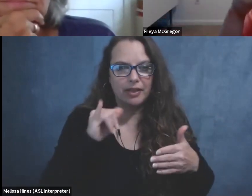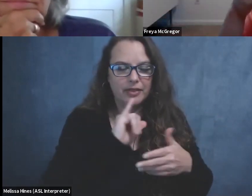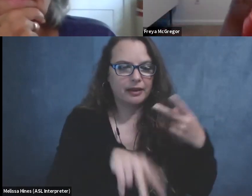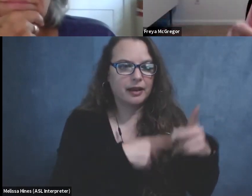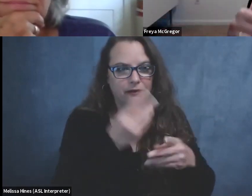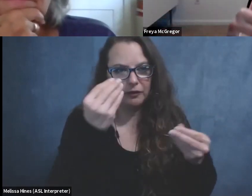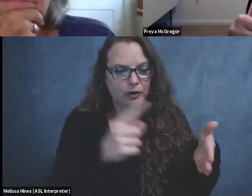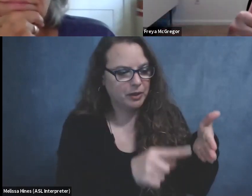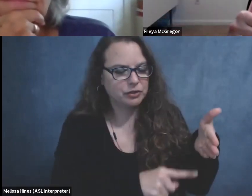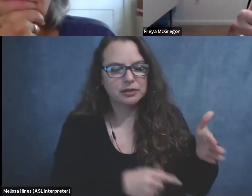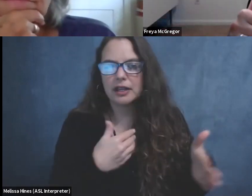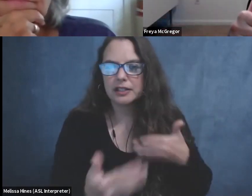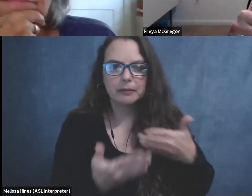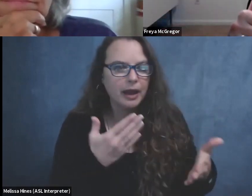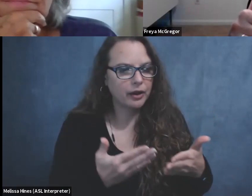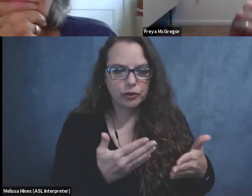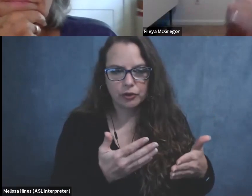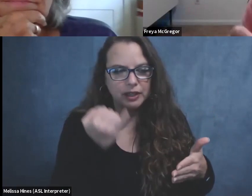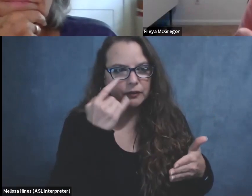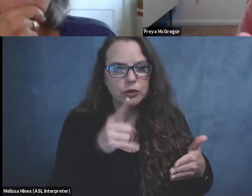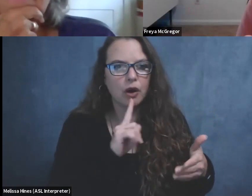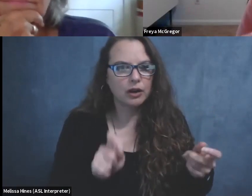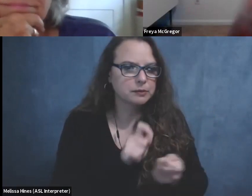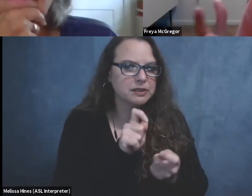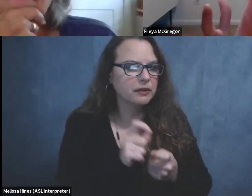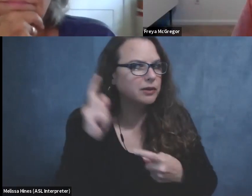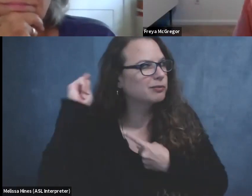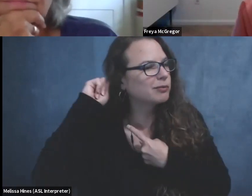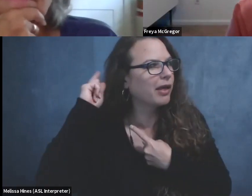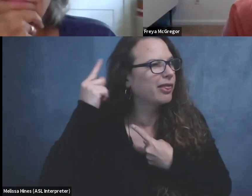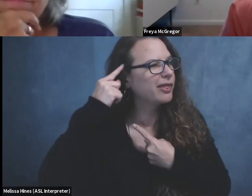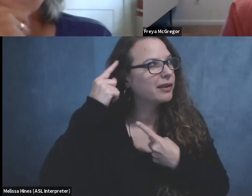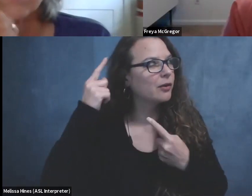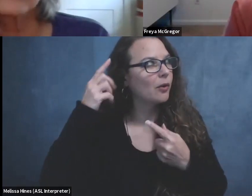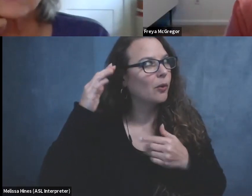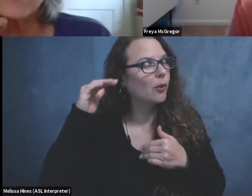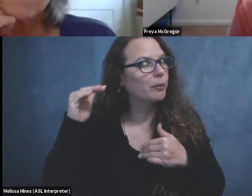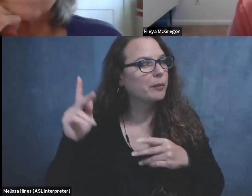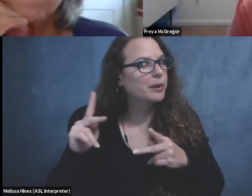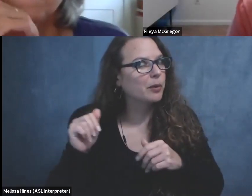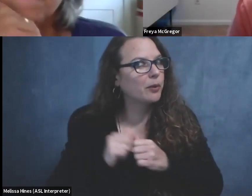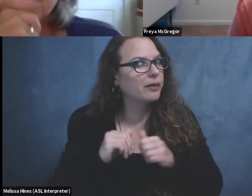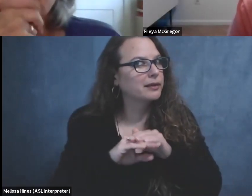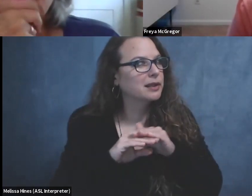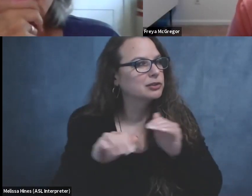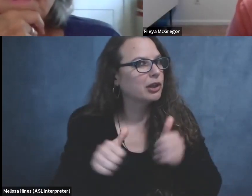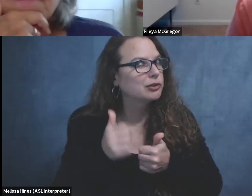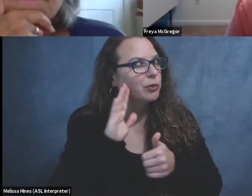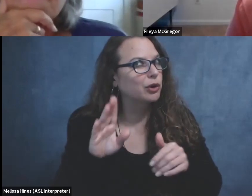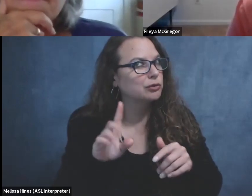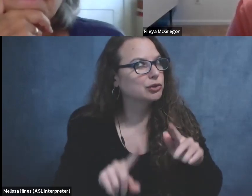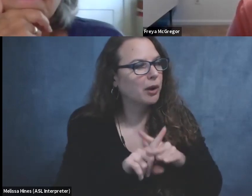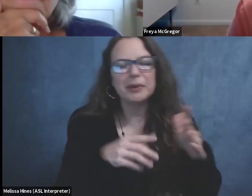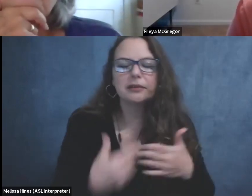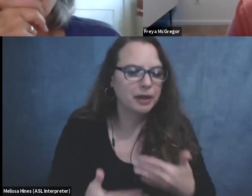you're specifically, um, hoping that folks with access challenges will show up. Yeah. Another